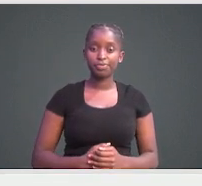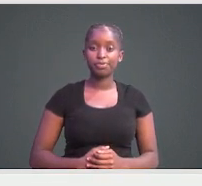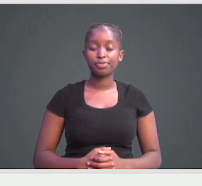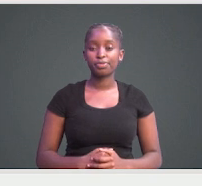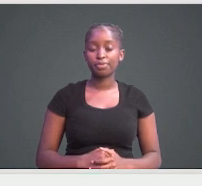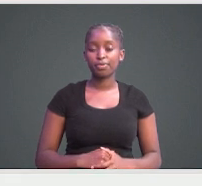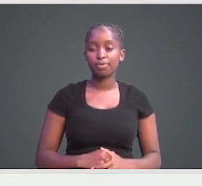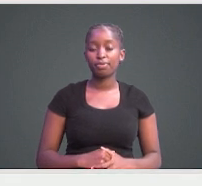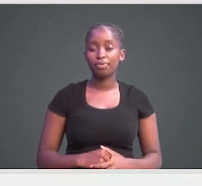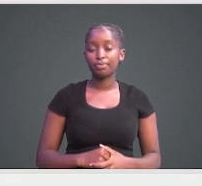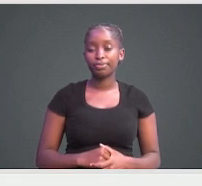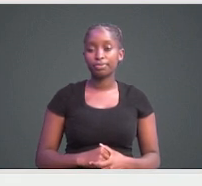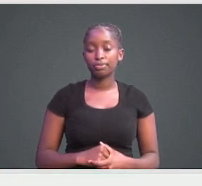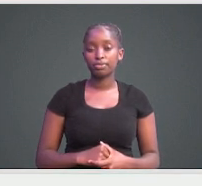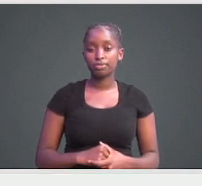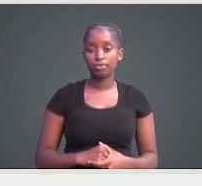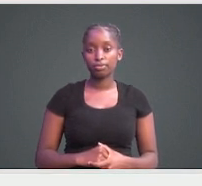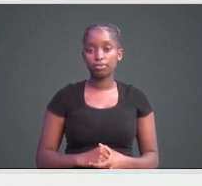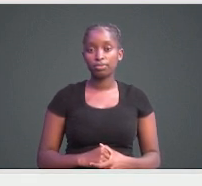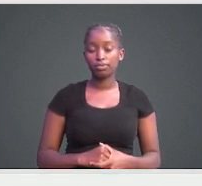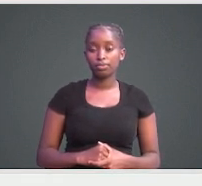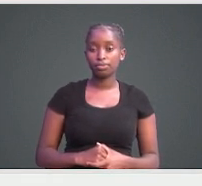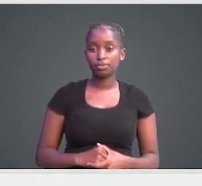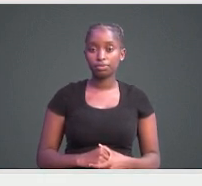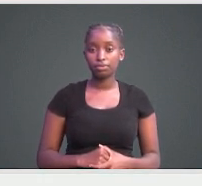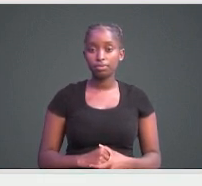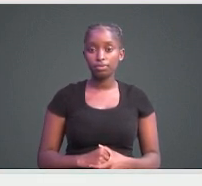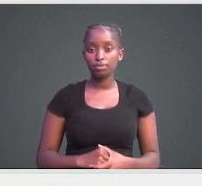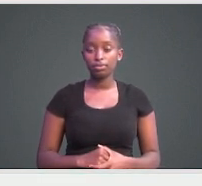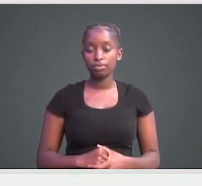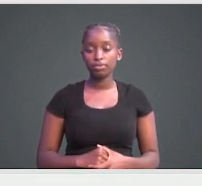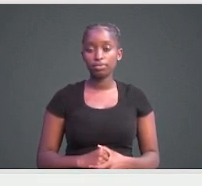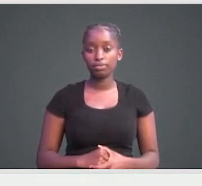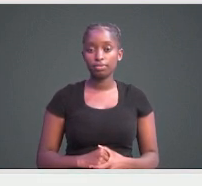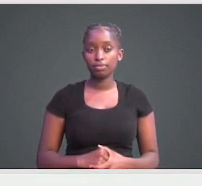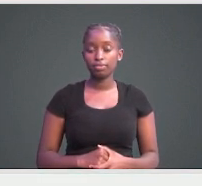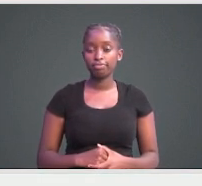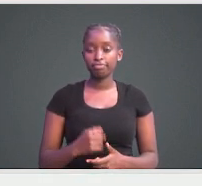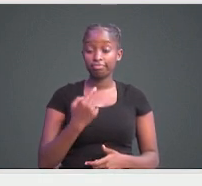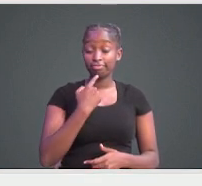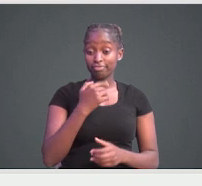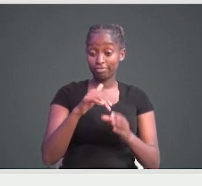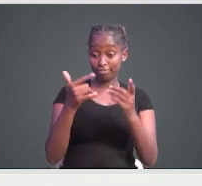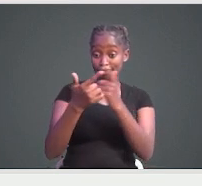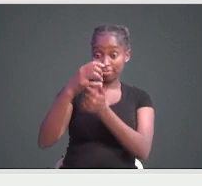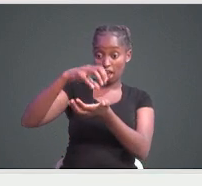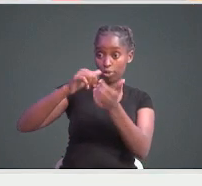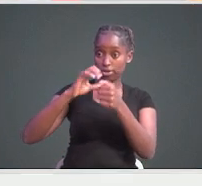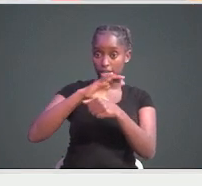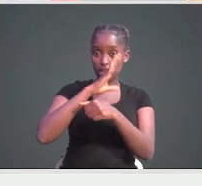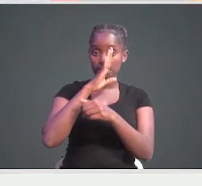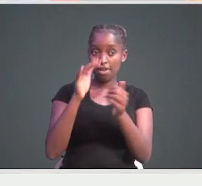was not relevant in the matter, coinciding with the recent finding of the High Court in a different case that found it to be properly enacted.